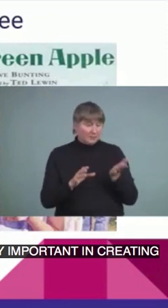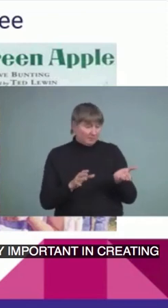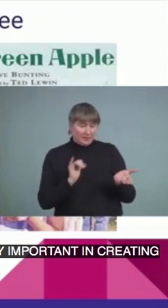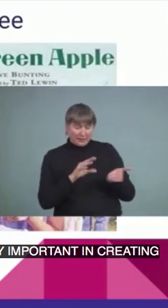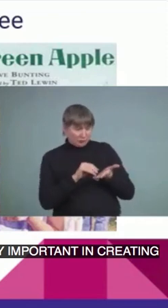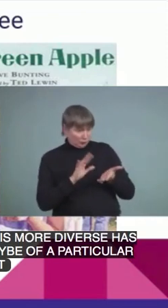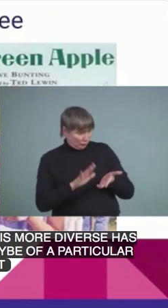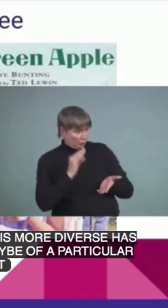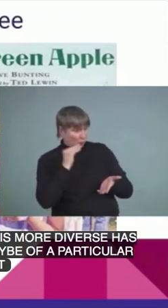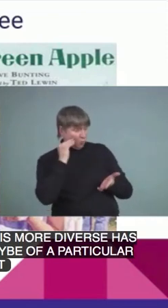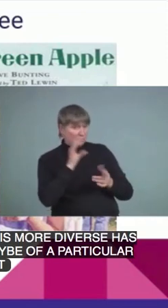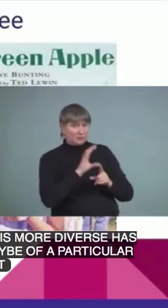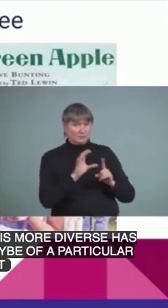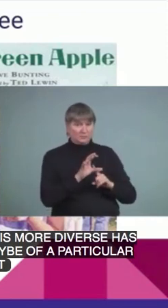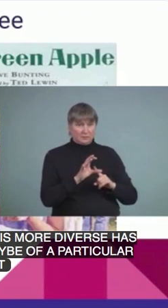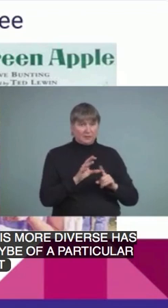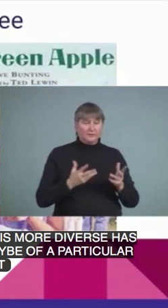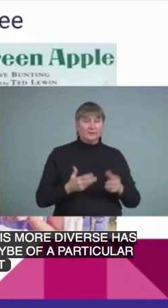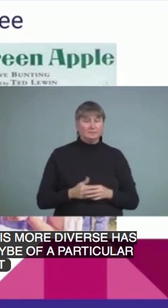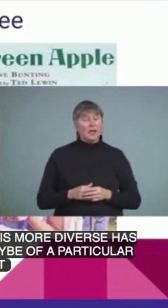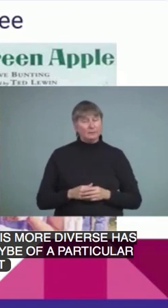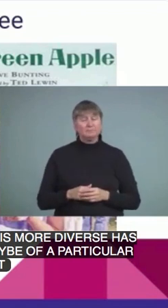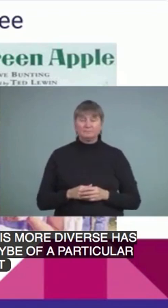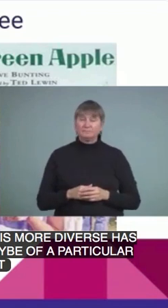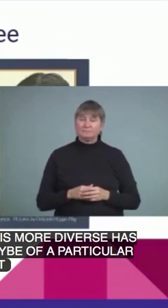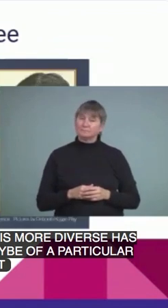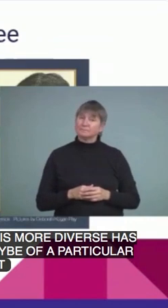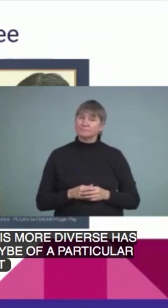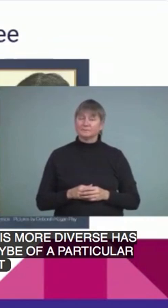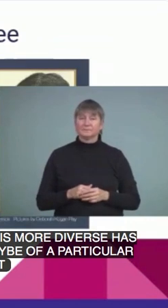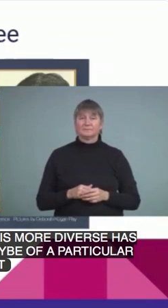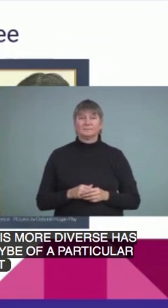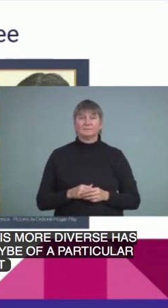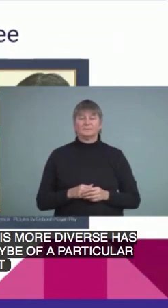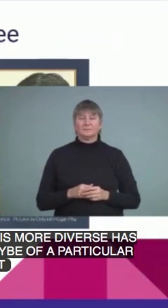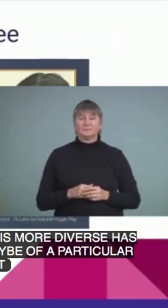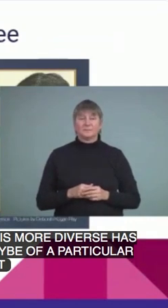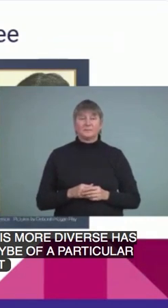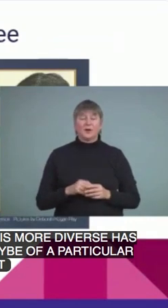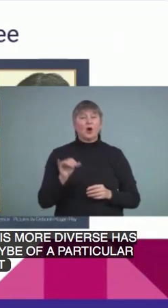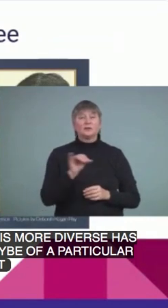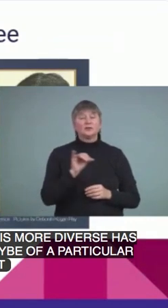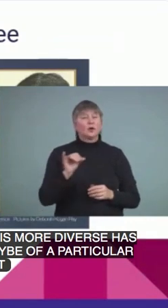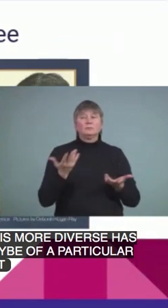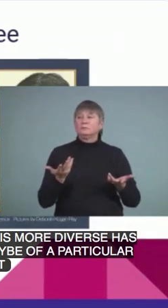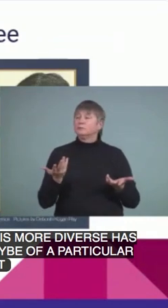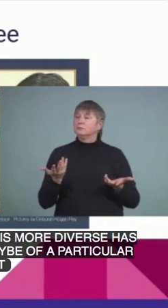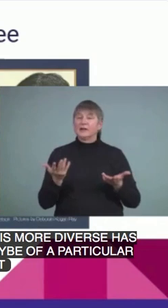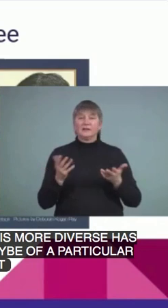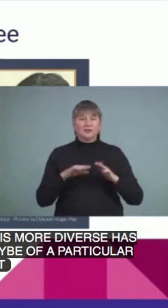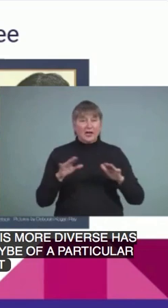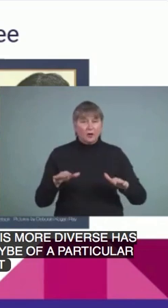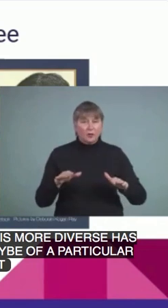part of, yeah. And also, children who are wearing